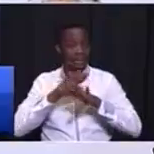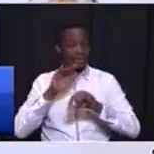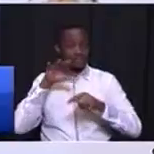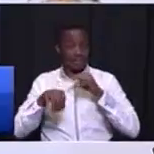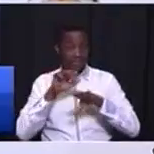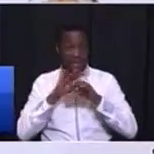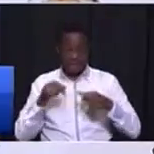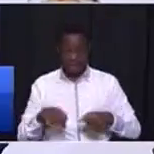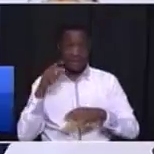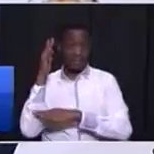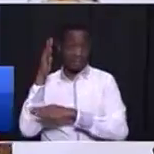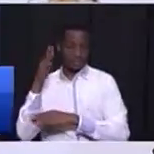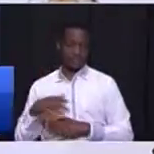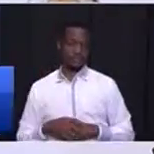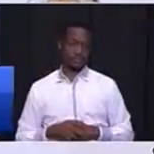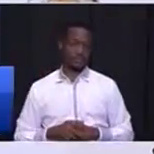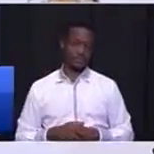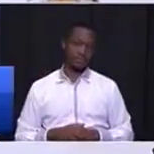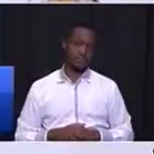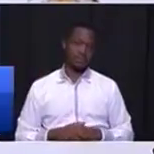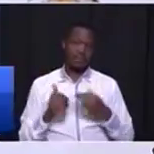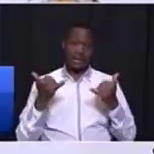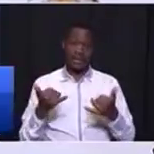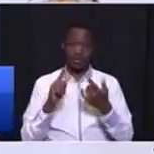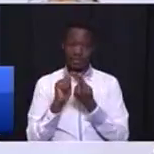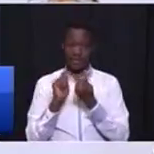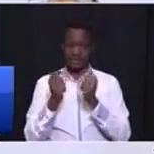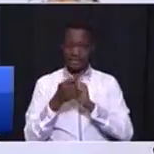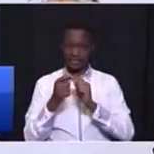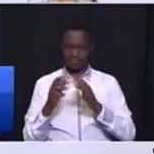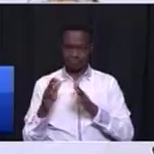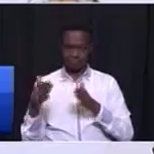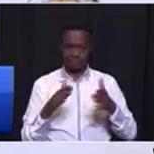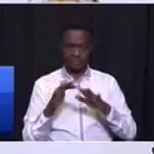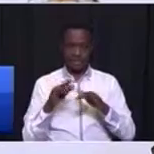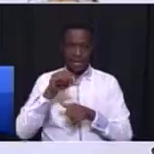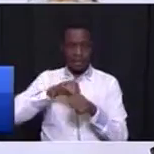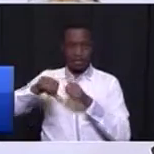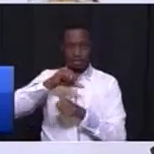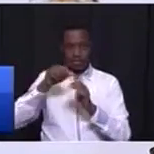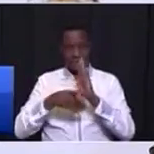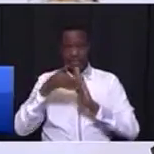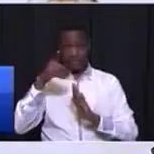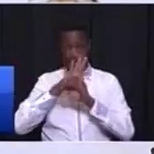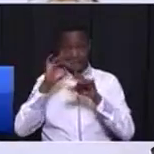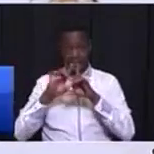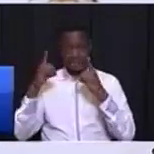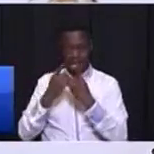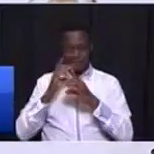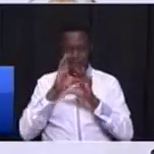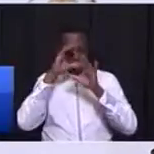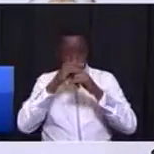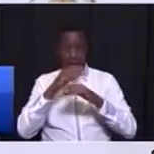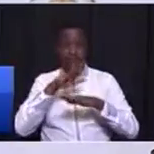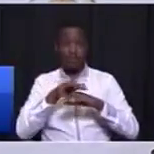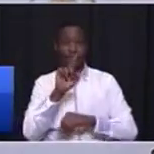speech. We are also reorganizing our social development department to focus on dealing with